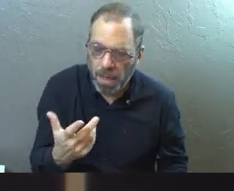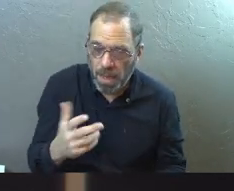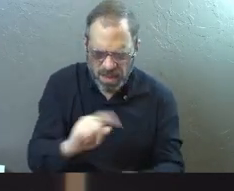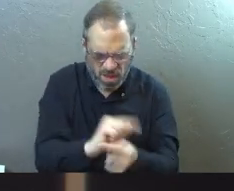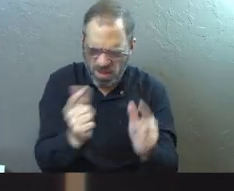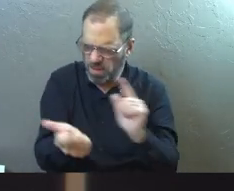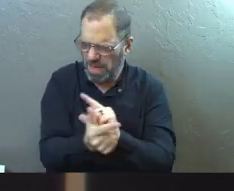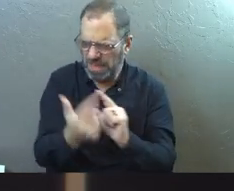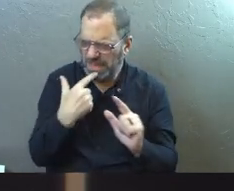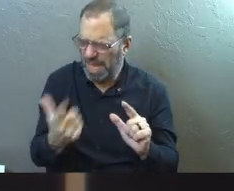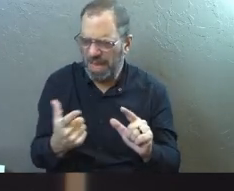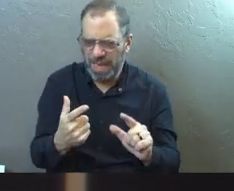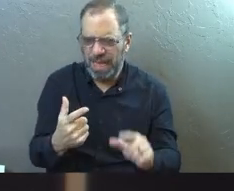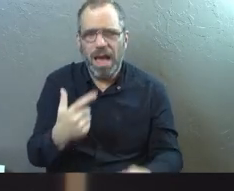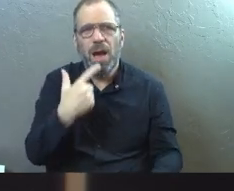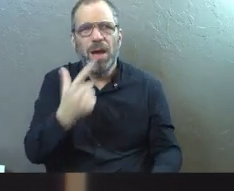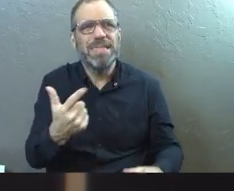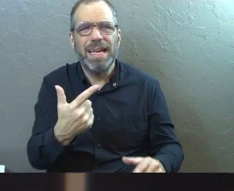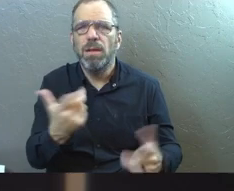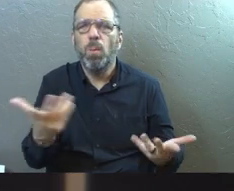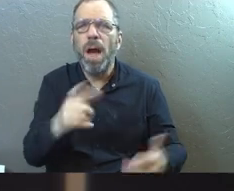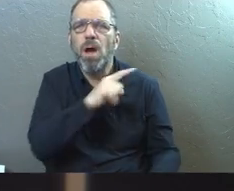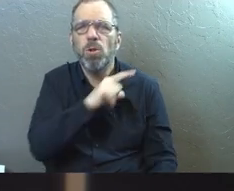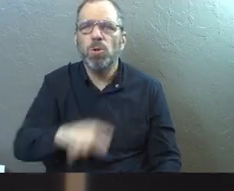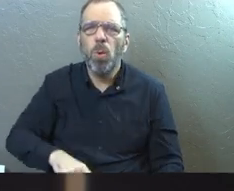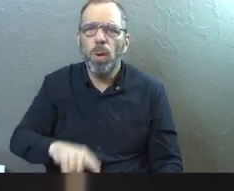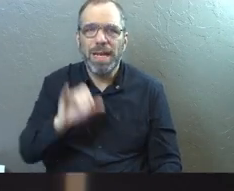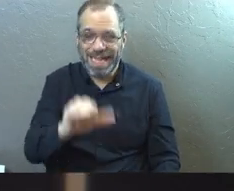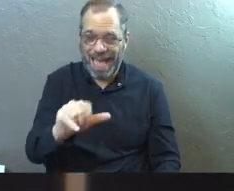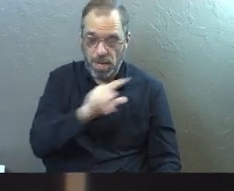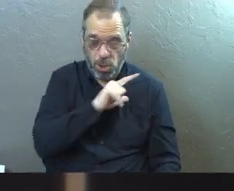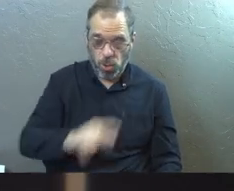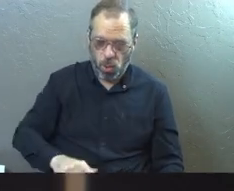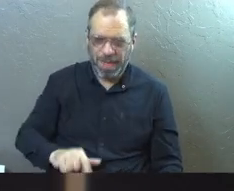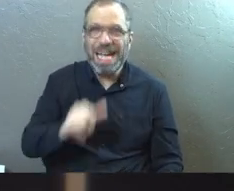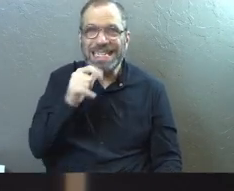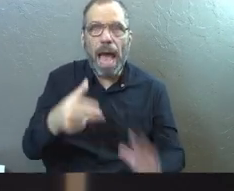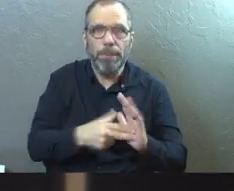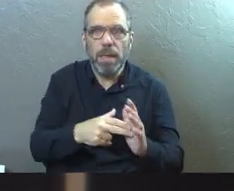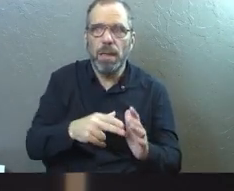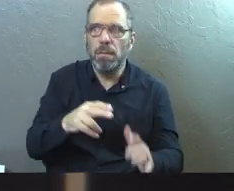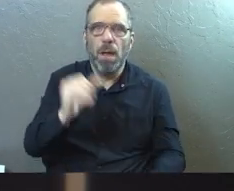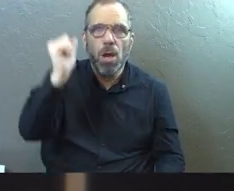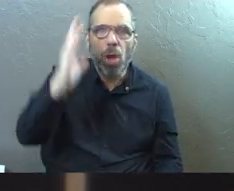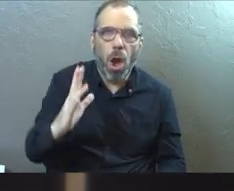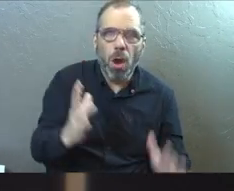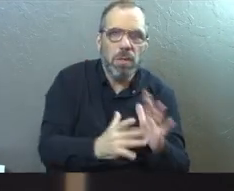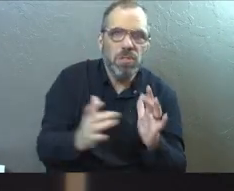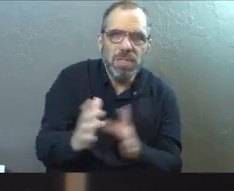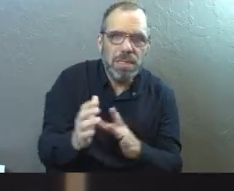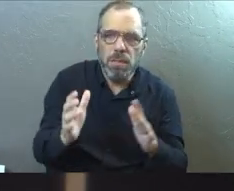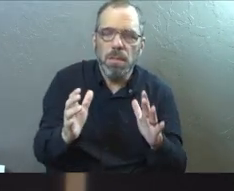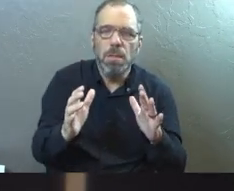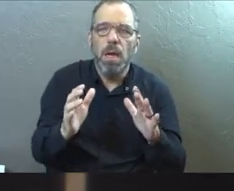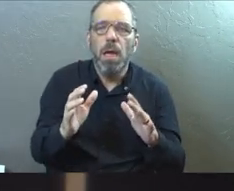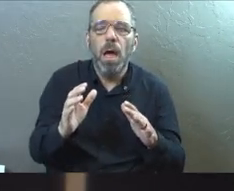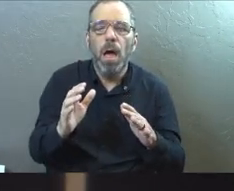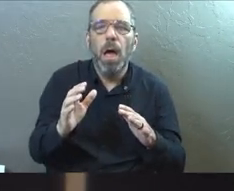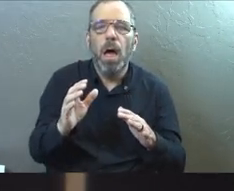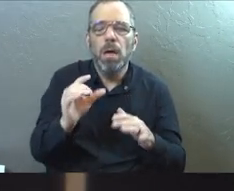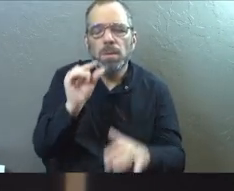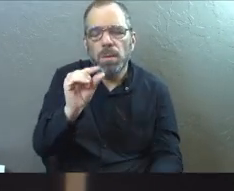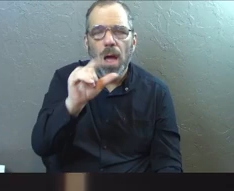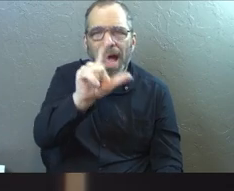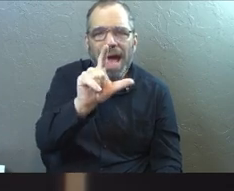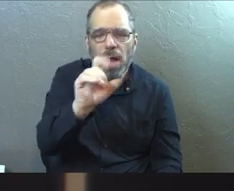other translations of scripture will say, he says, what is it, Lord? And the translation of the word Lord there is not necessarily Yahweh or God or God the Father, but